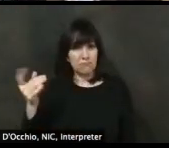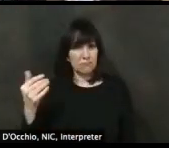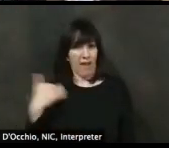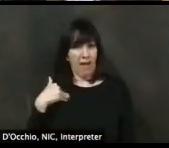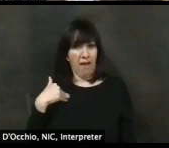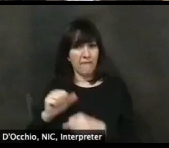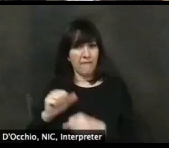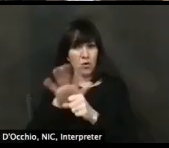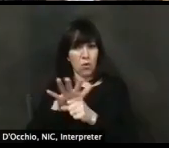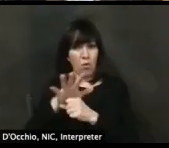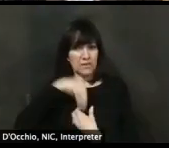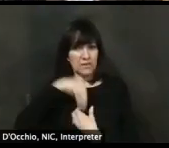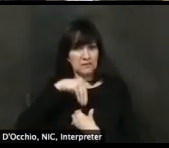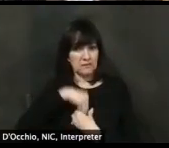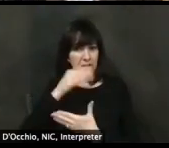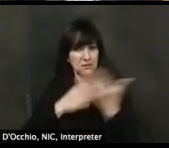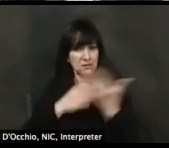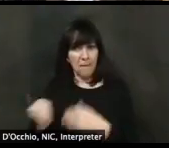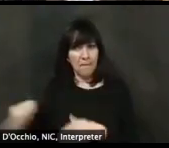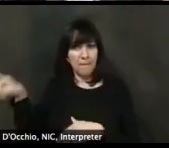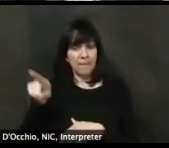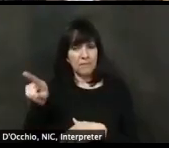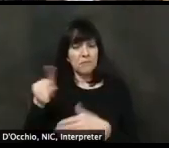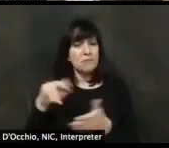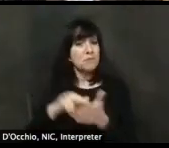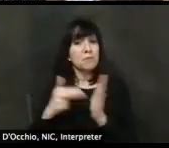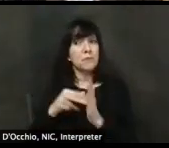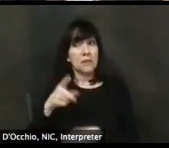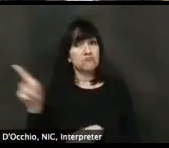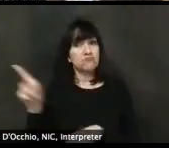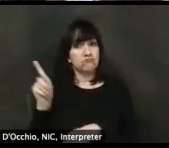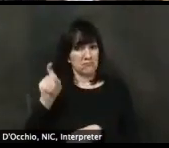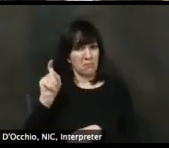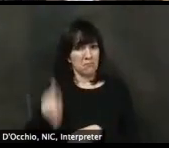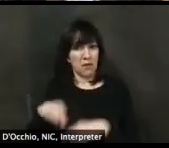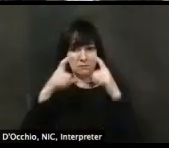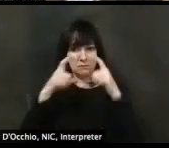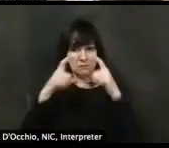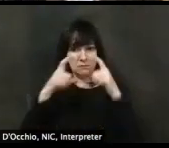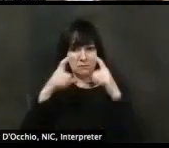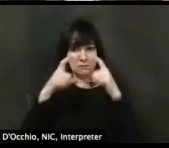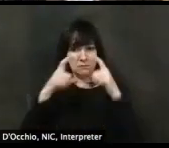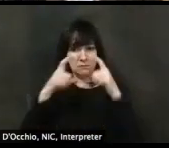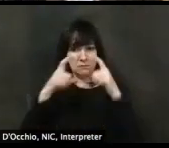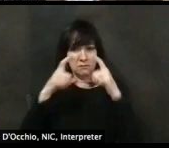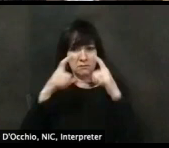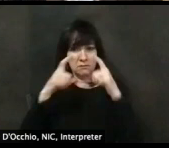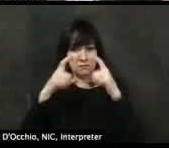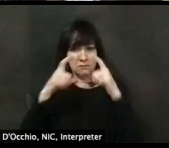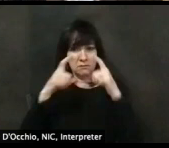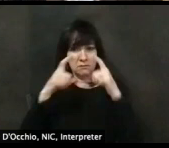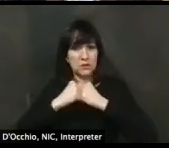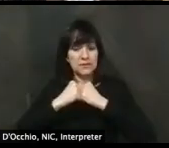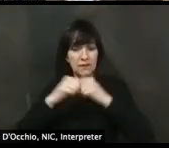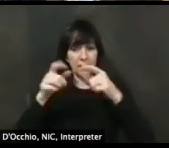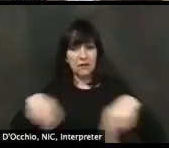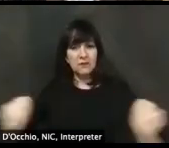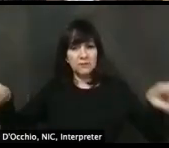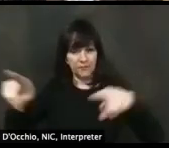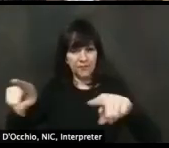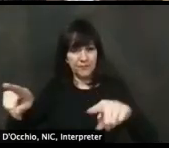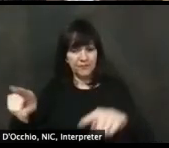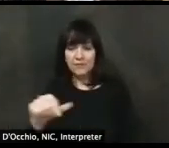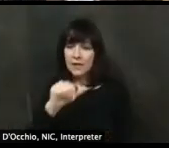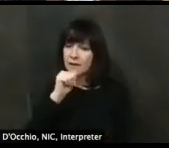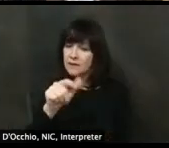spread. So the recommendation for face coverings, we don't say masks, but for face coverings is,